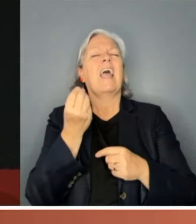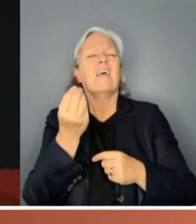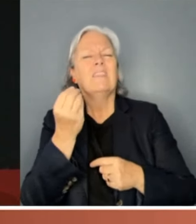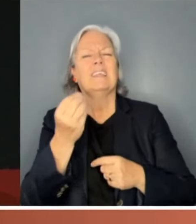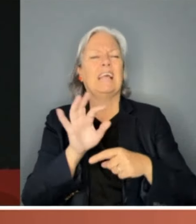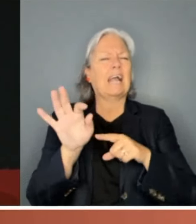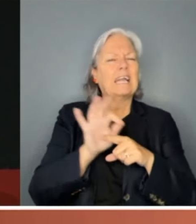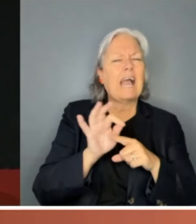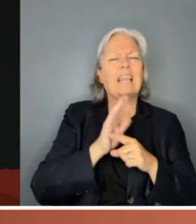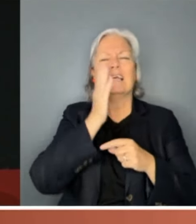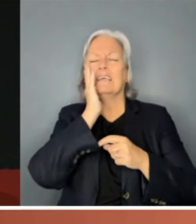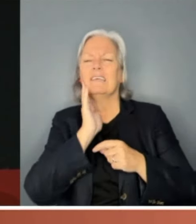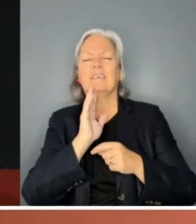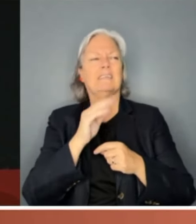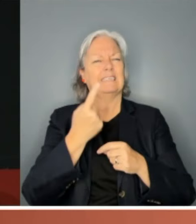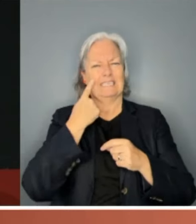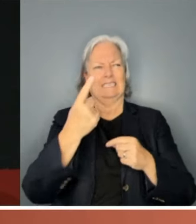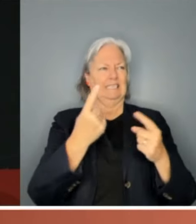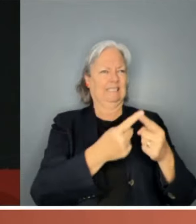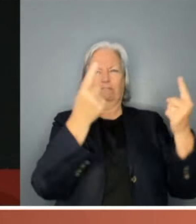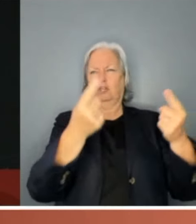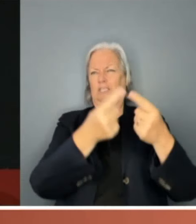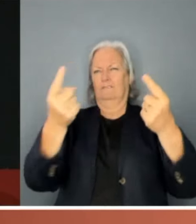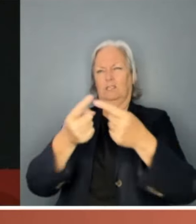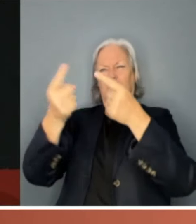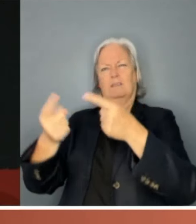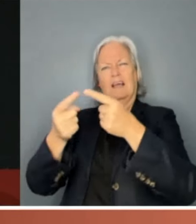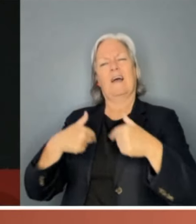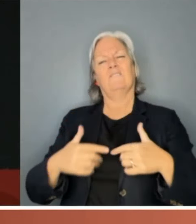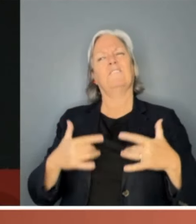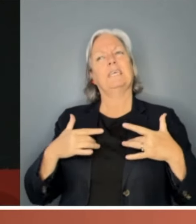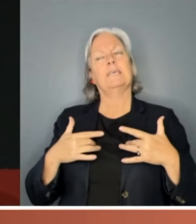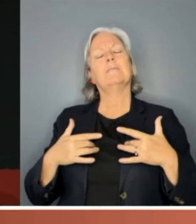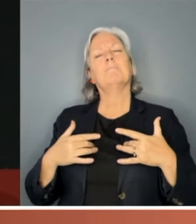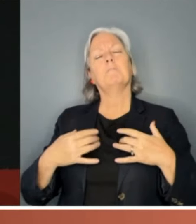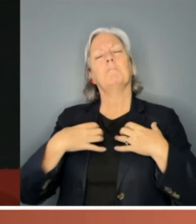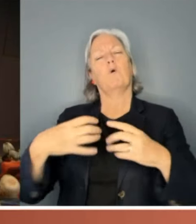that distinctive difference, I'm feeling a lot more encouraged than I used to.